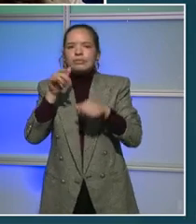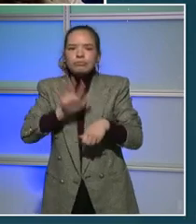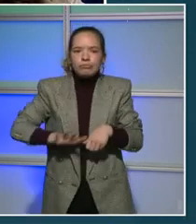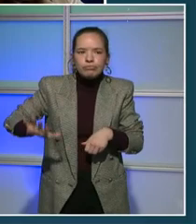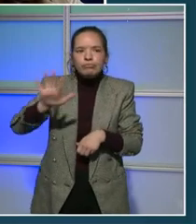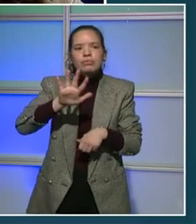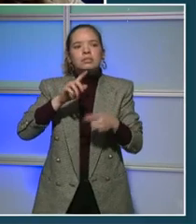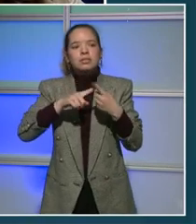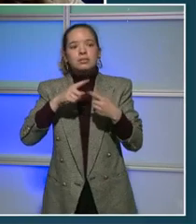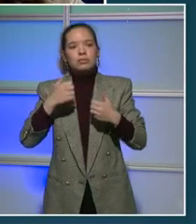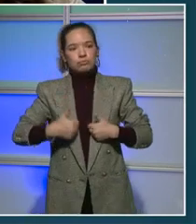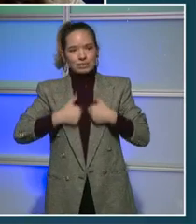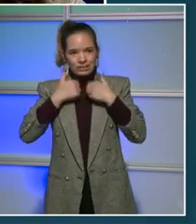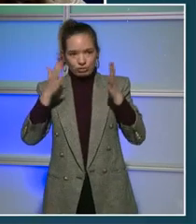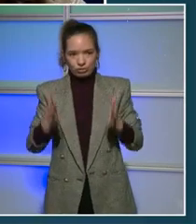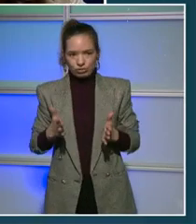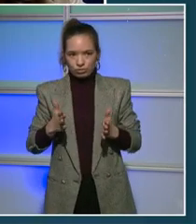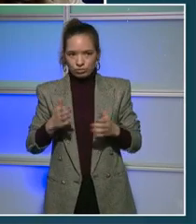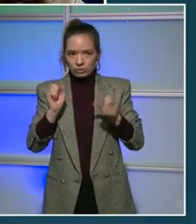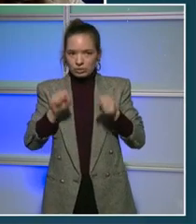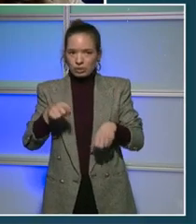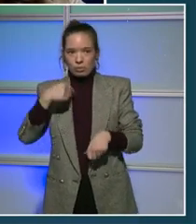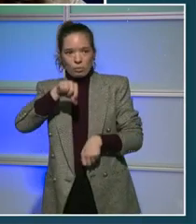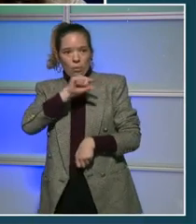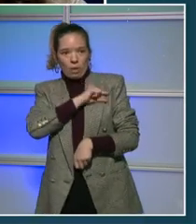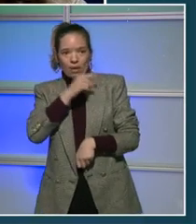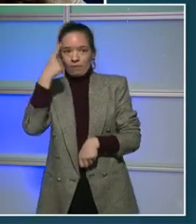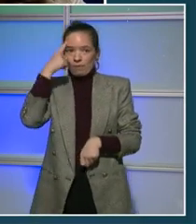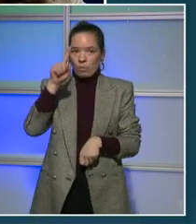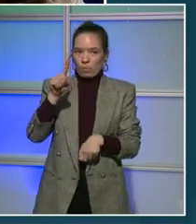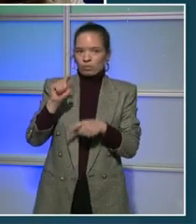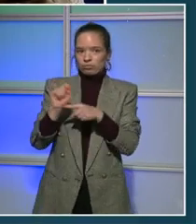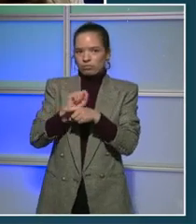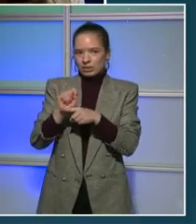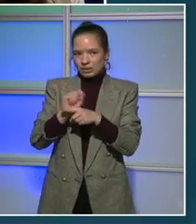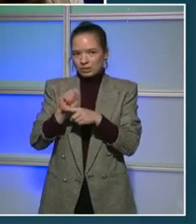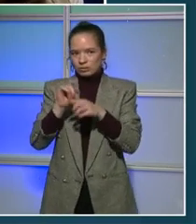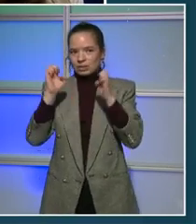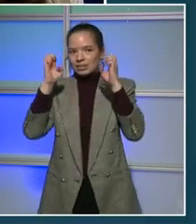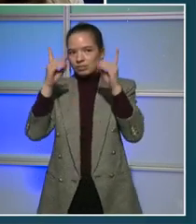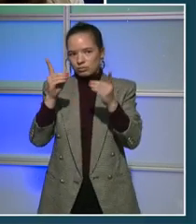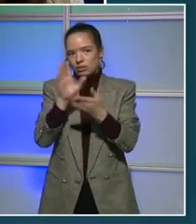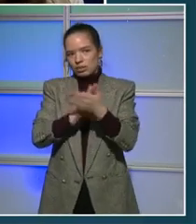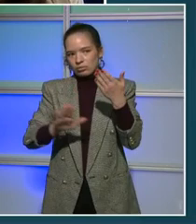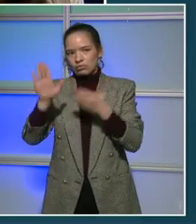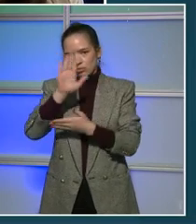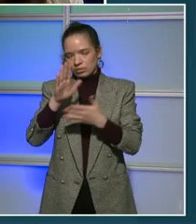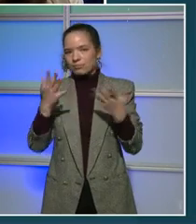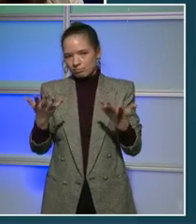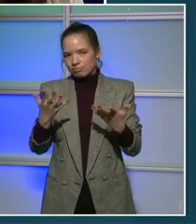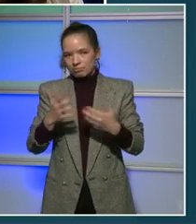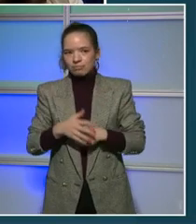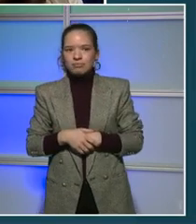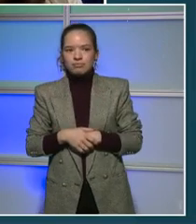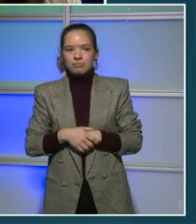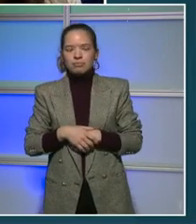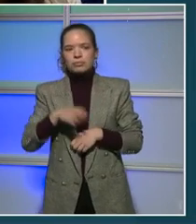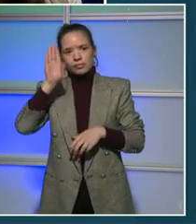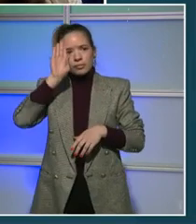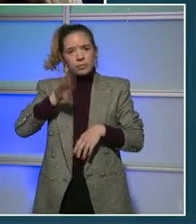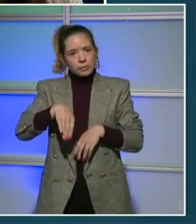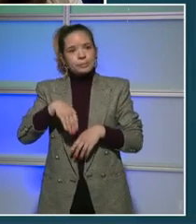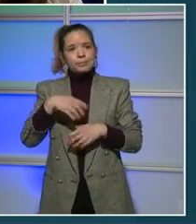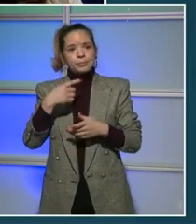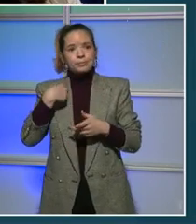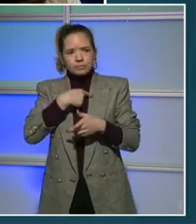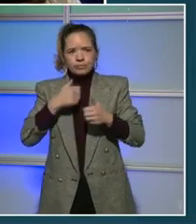extensively, as you heard a little bit about before, in helping residents do learning at work. We know that that is, in some cases,